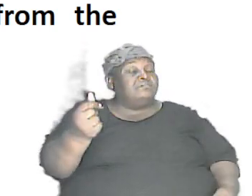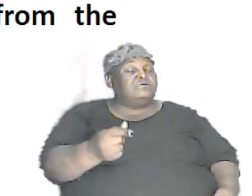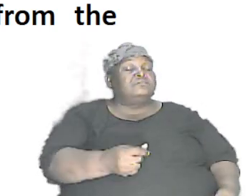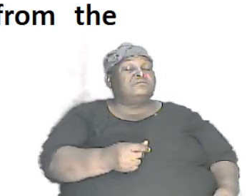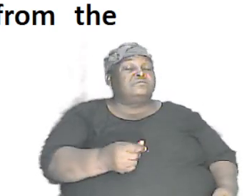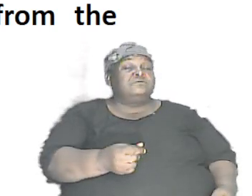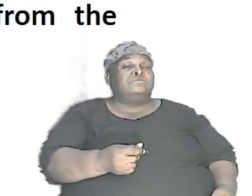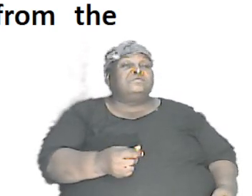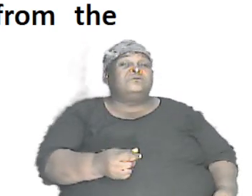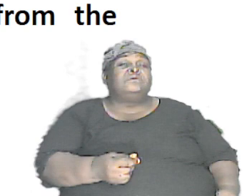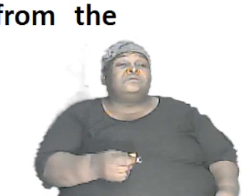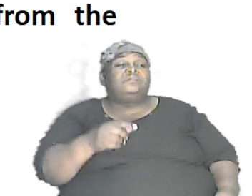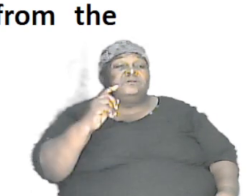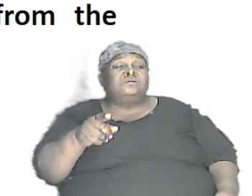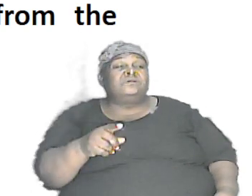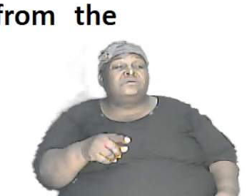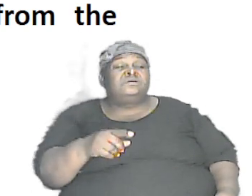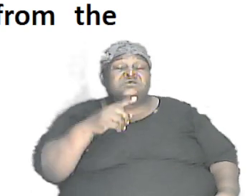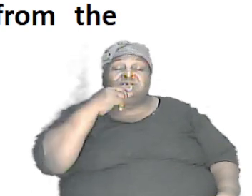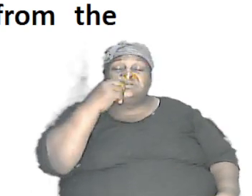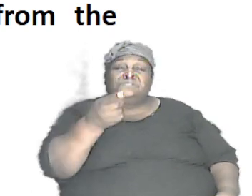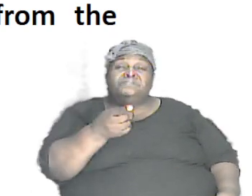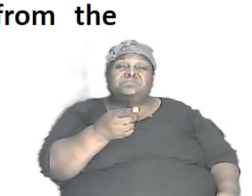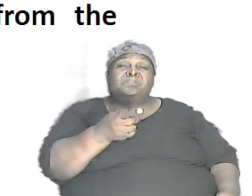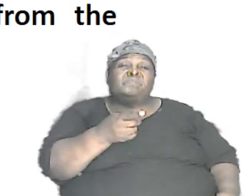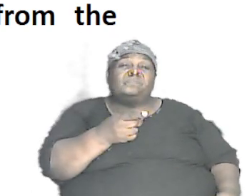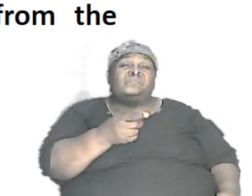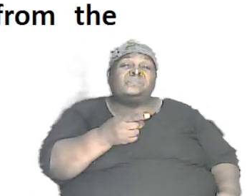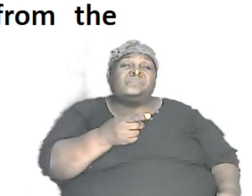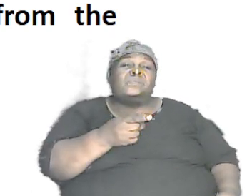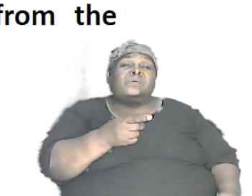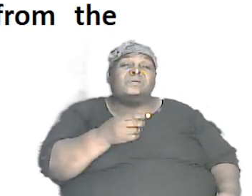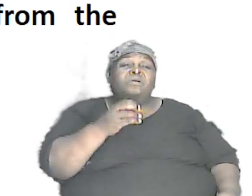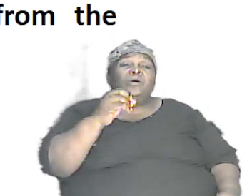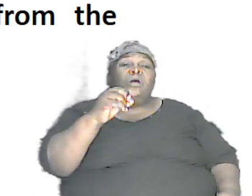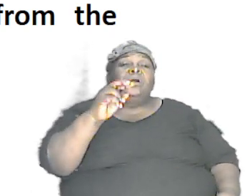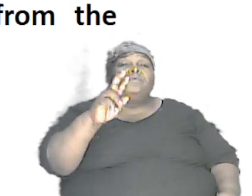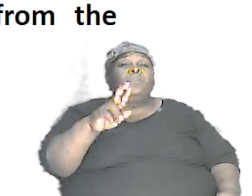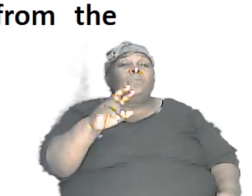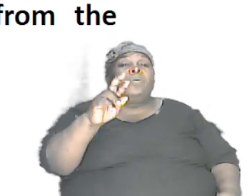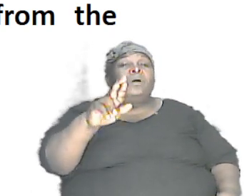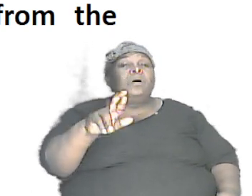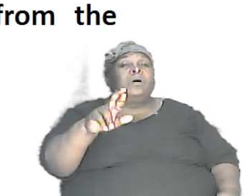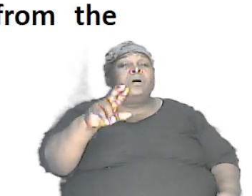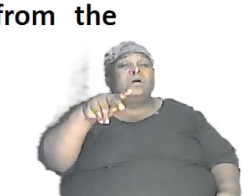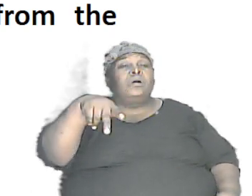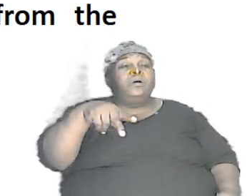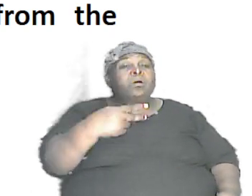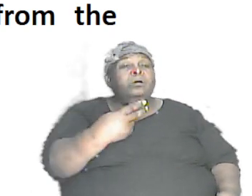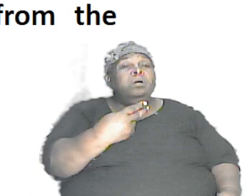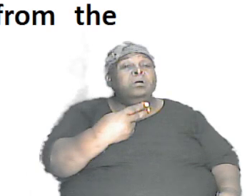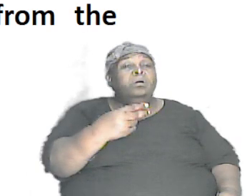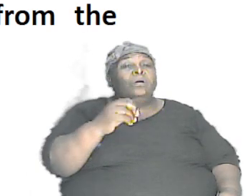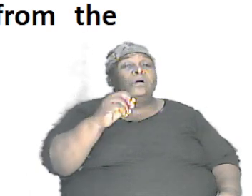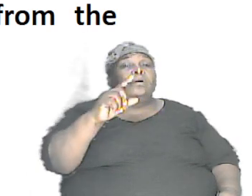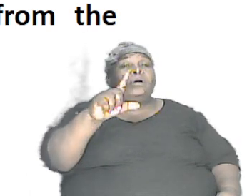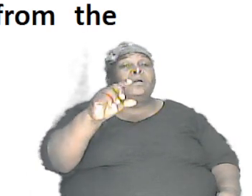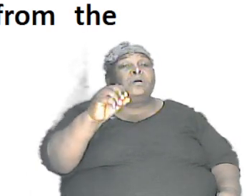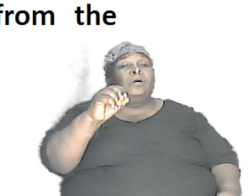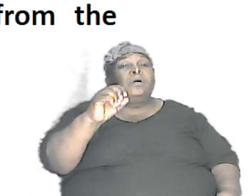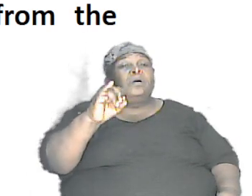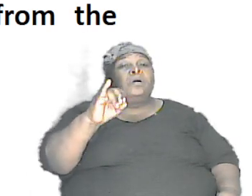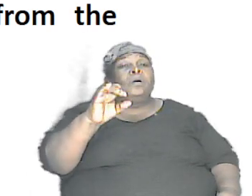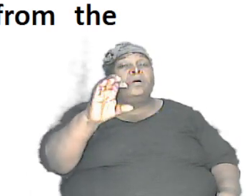this statement is simply saying morphology right it says morphological and behavioral